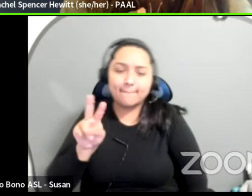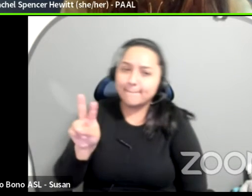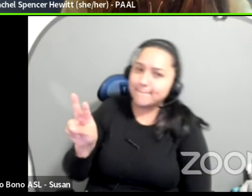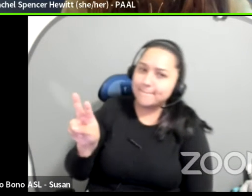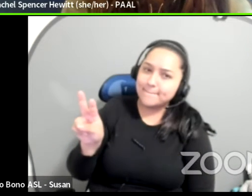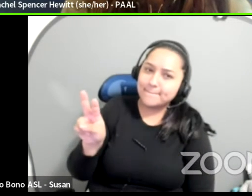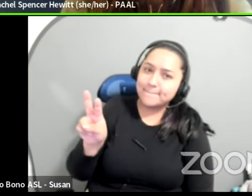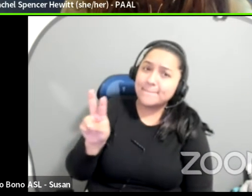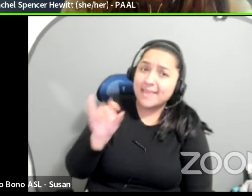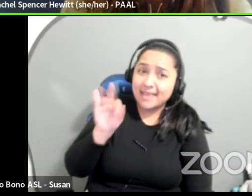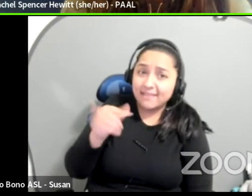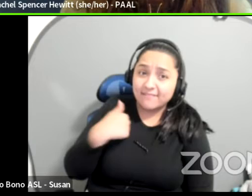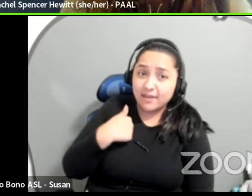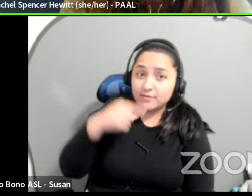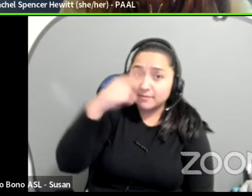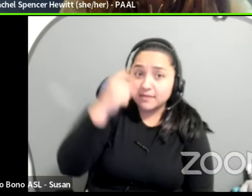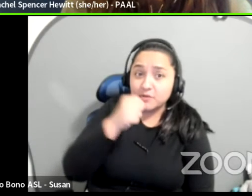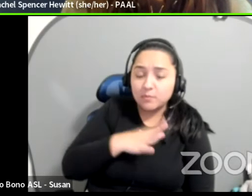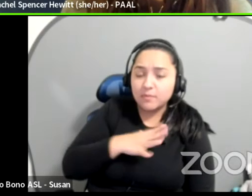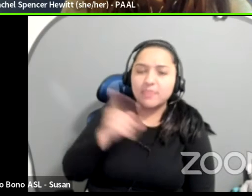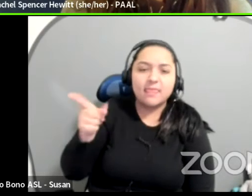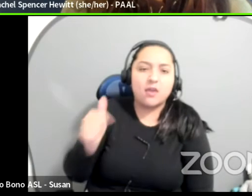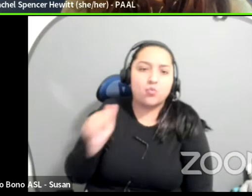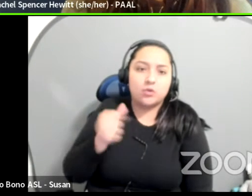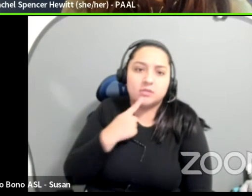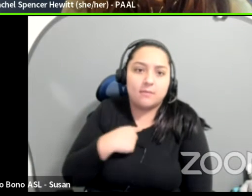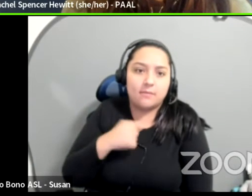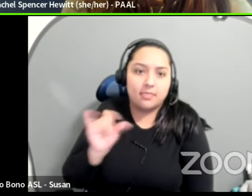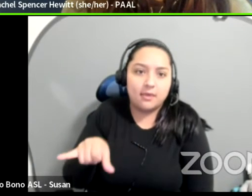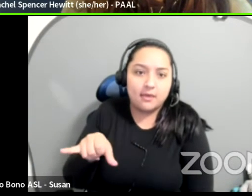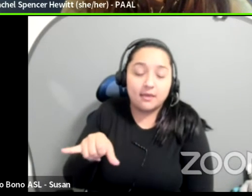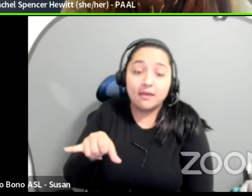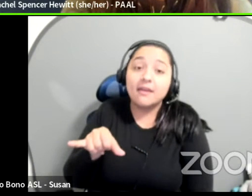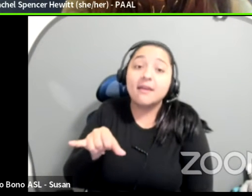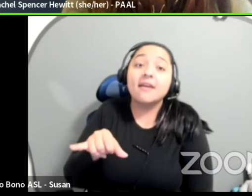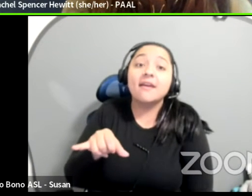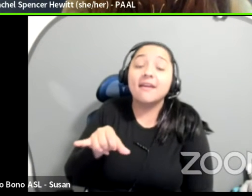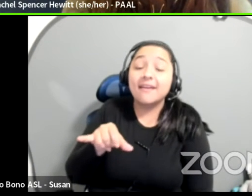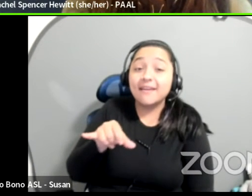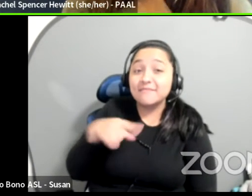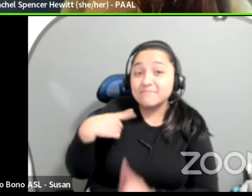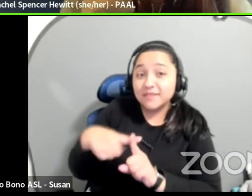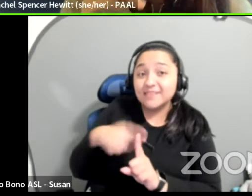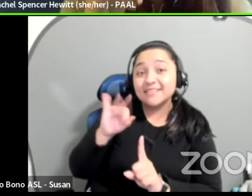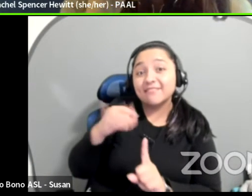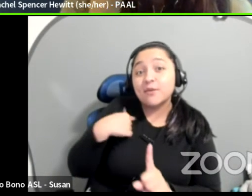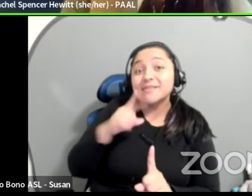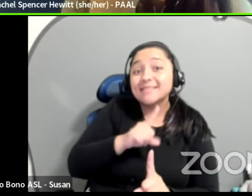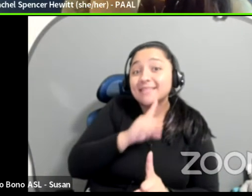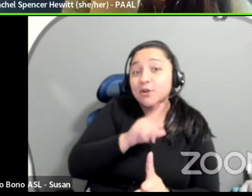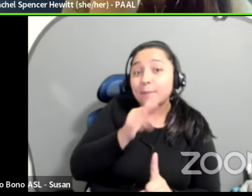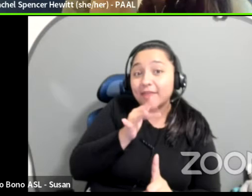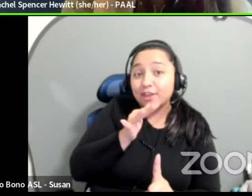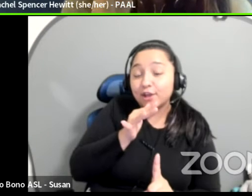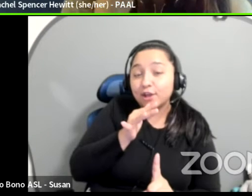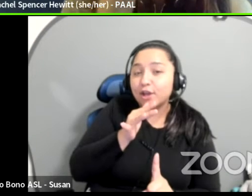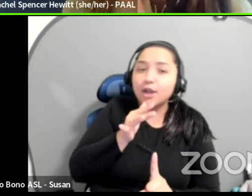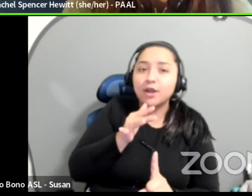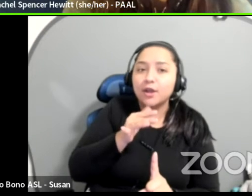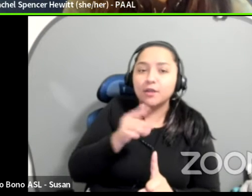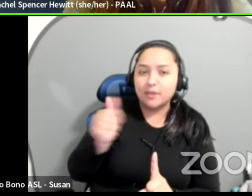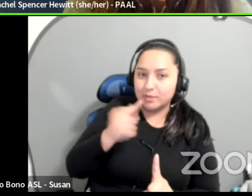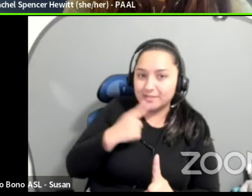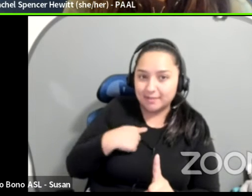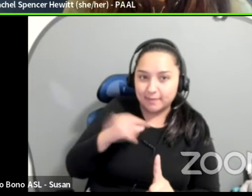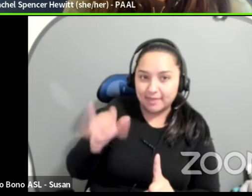to me if I was a black woman and a single mother, because they would realize that they are separating the two. They are